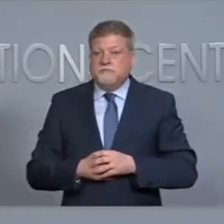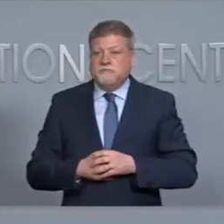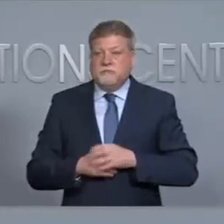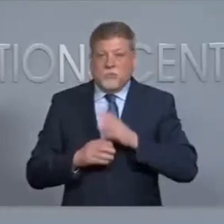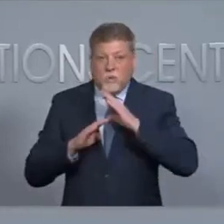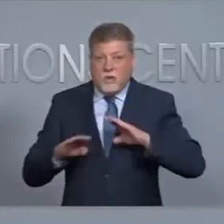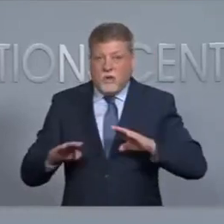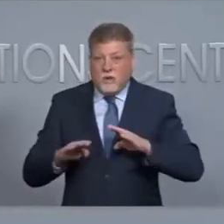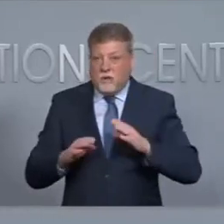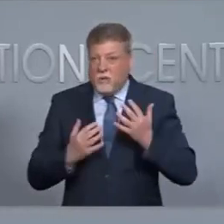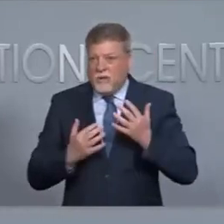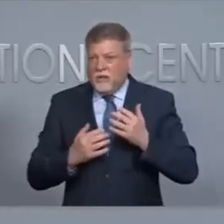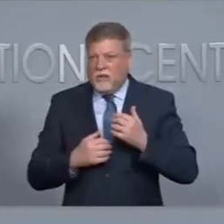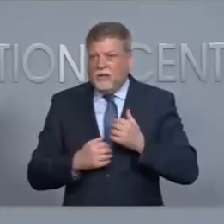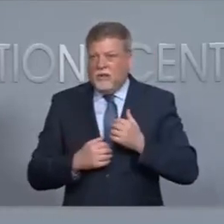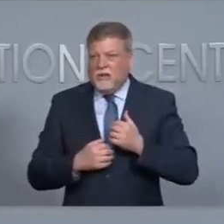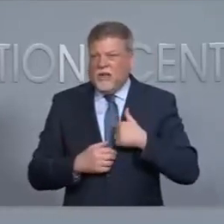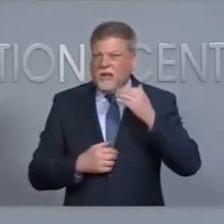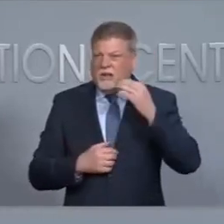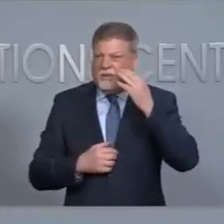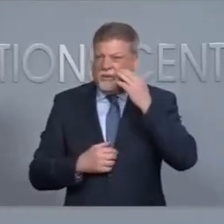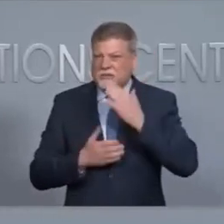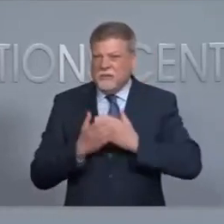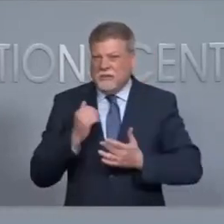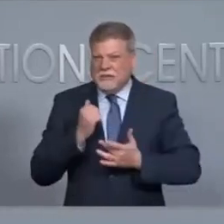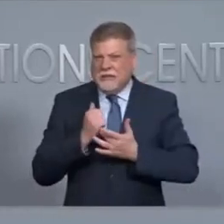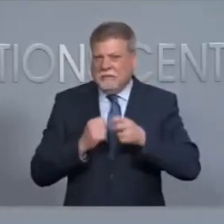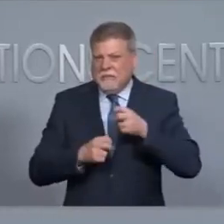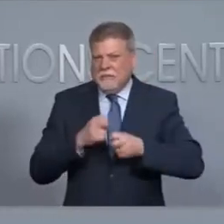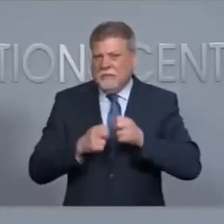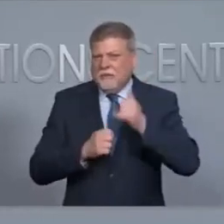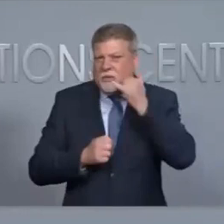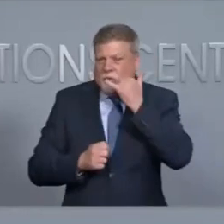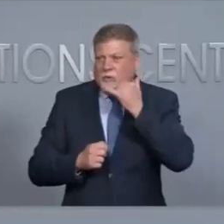I'm giving it just a moment because we've had a few technical glitches this morning, so